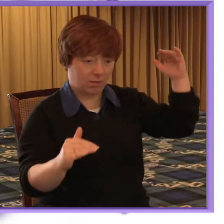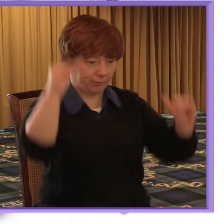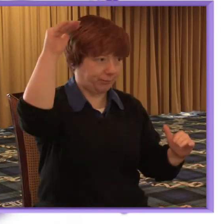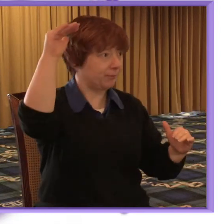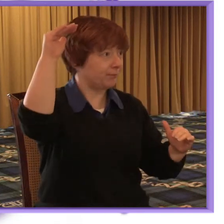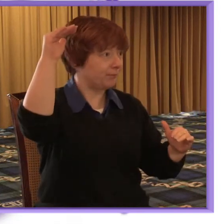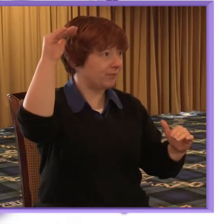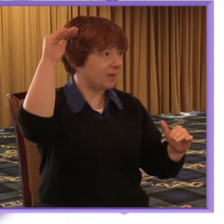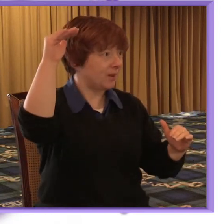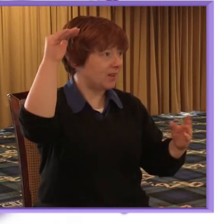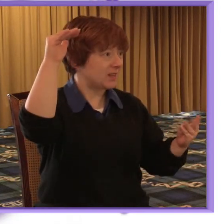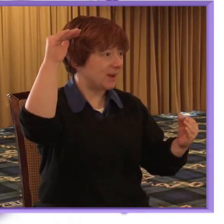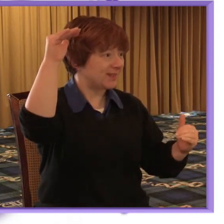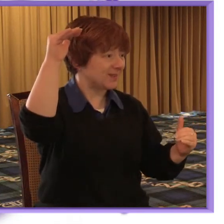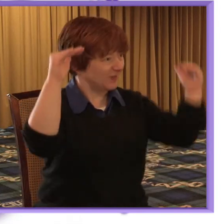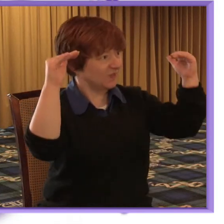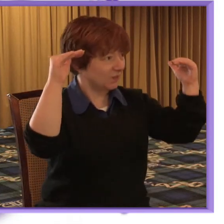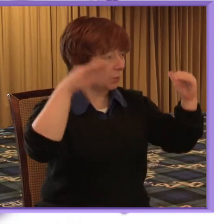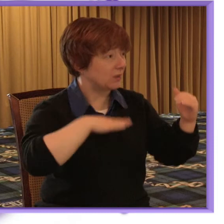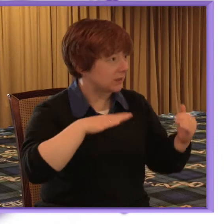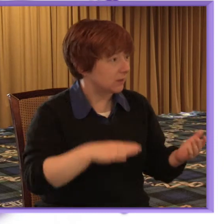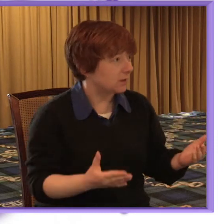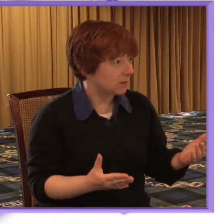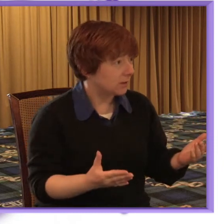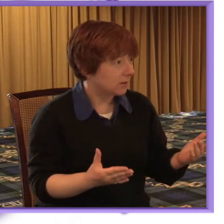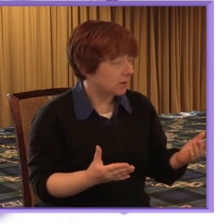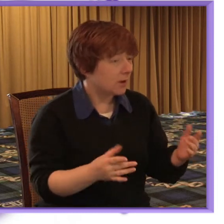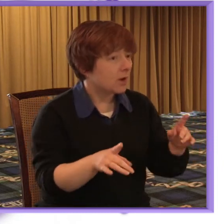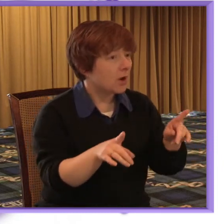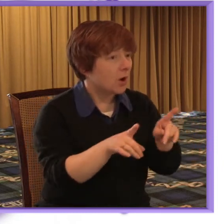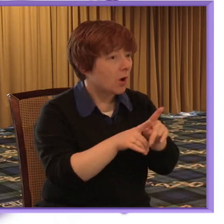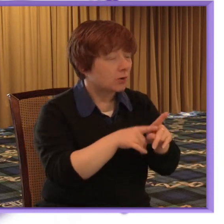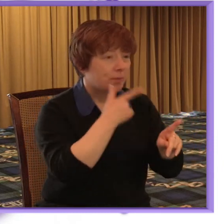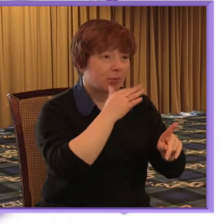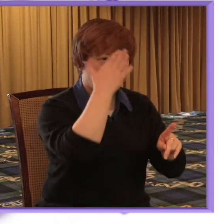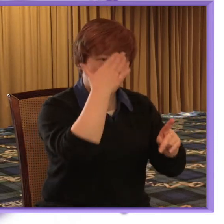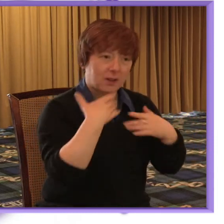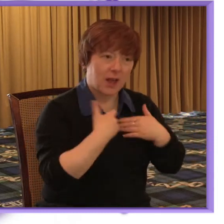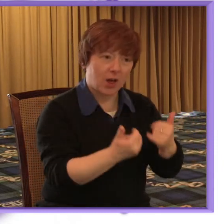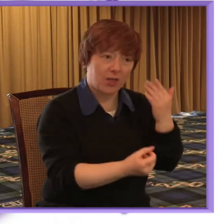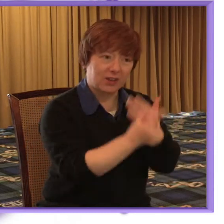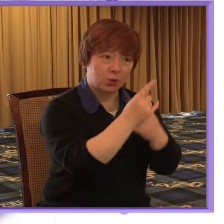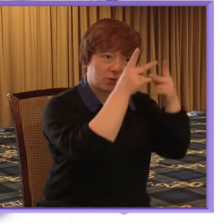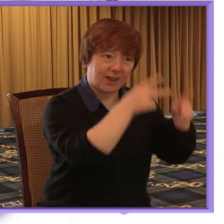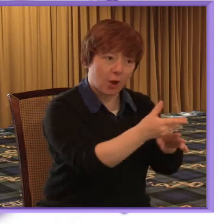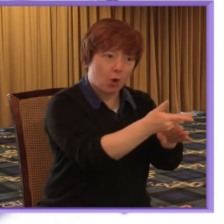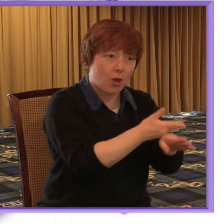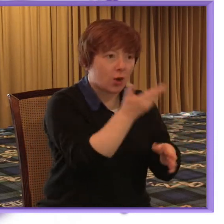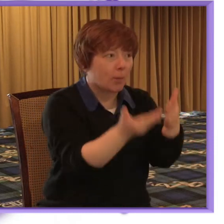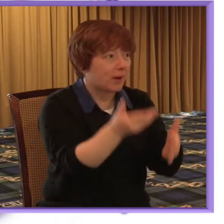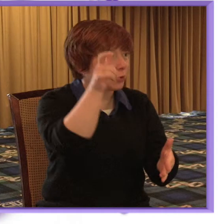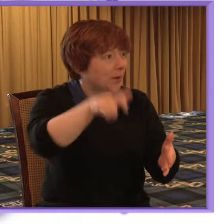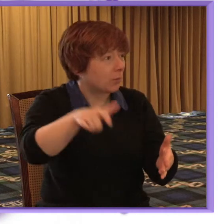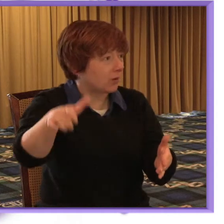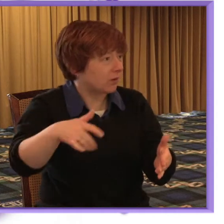also in the fact that people with mental health issues die younger I know Gregor was saying let's not mention all the